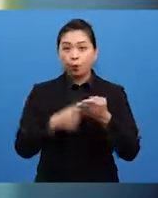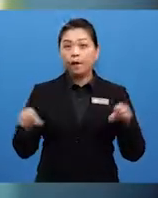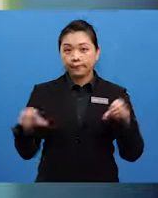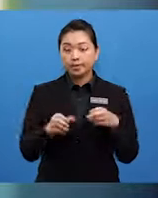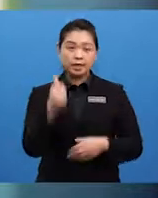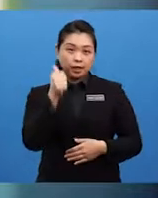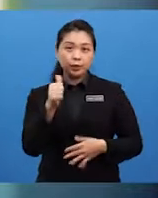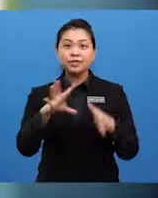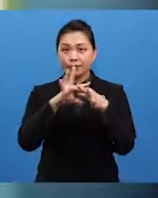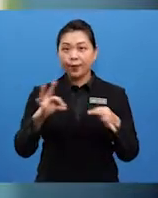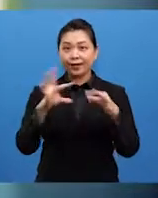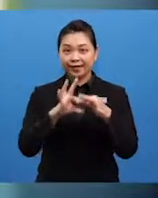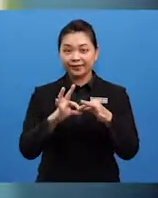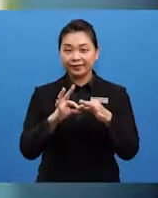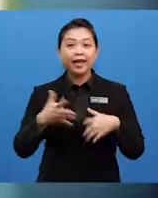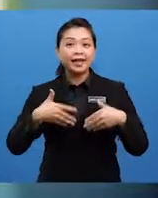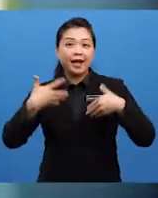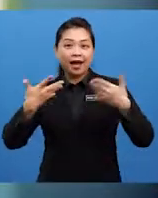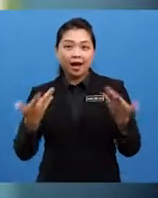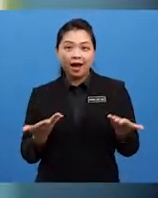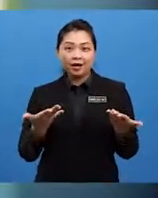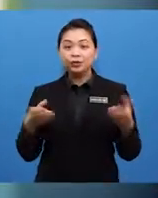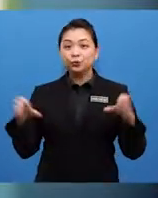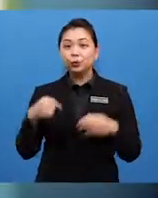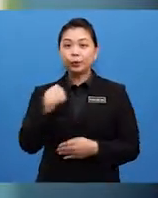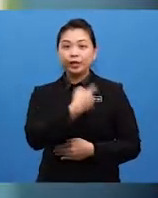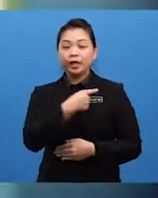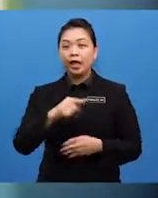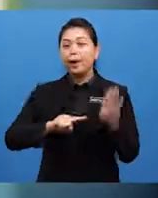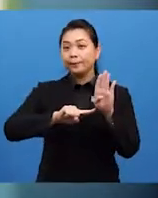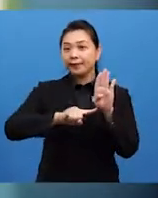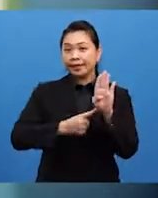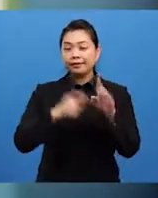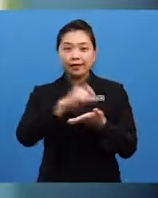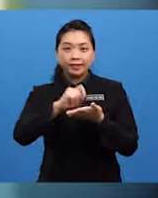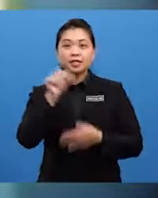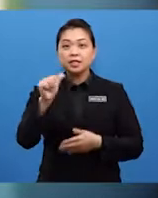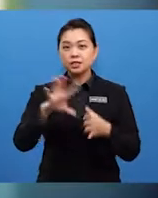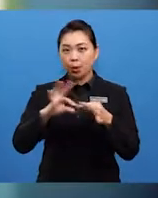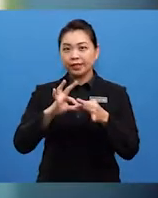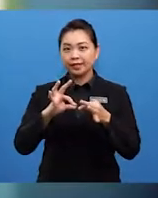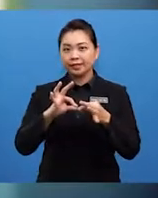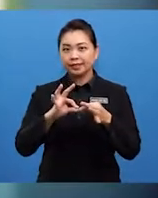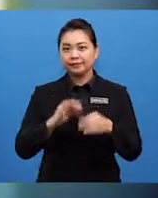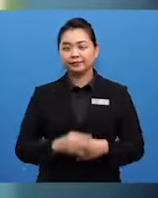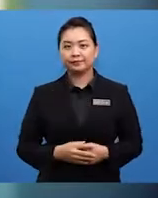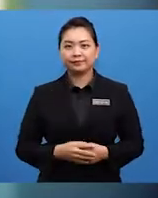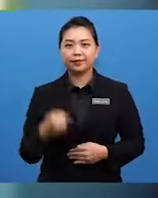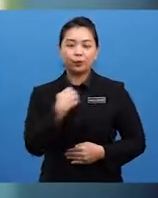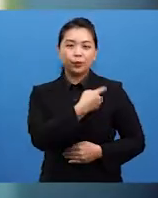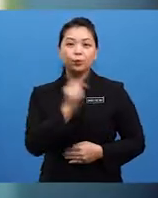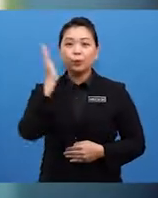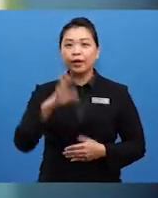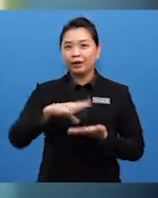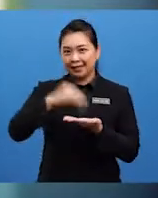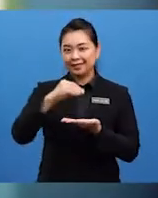a good story? And how do we begin writing a story? We will